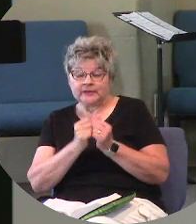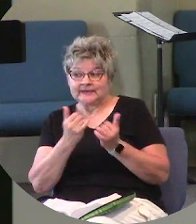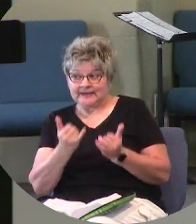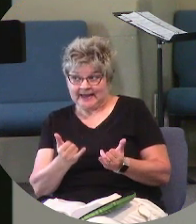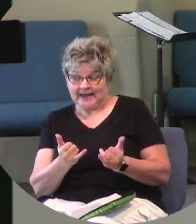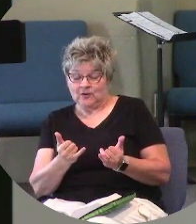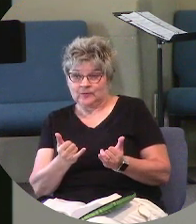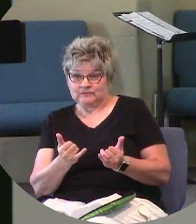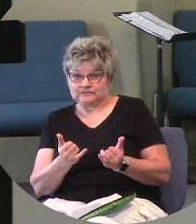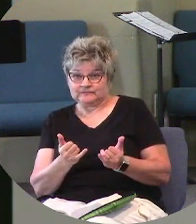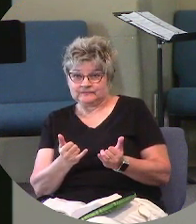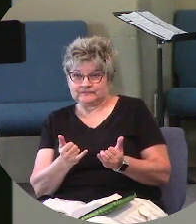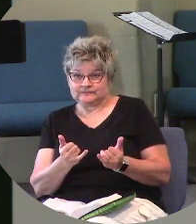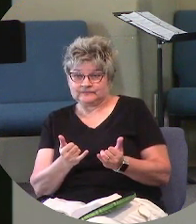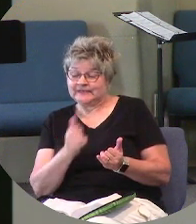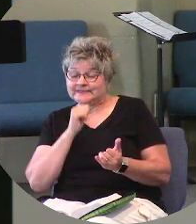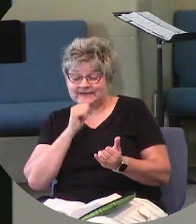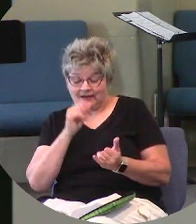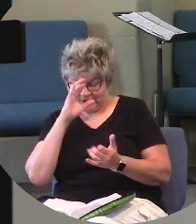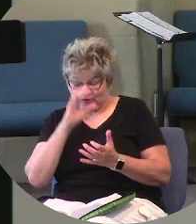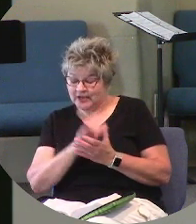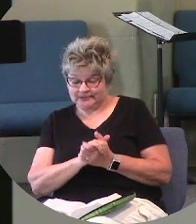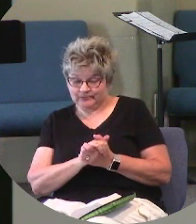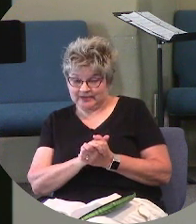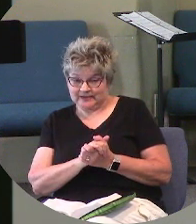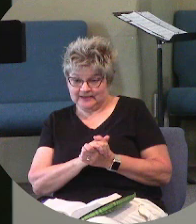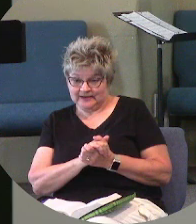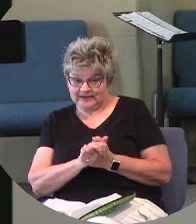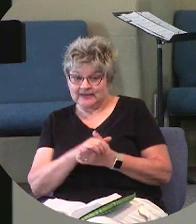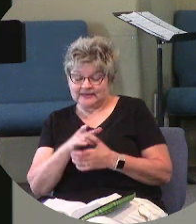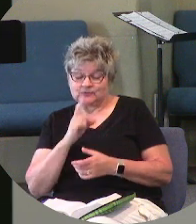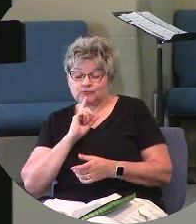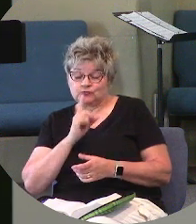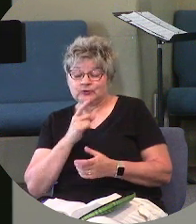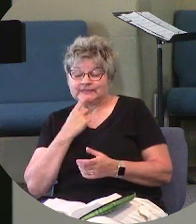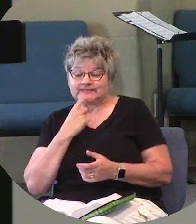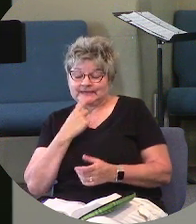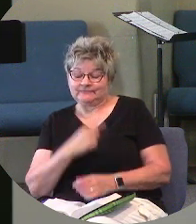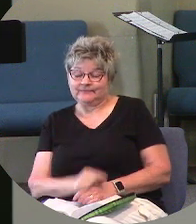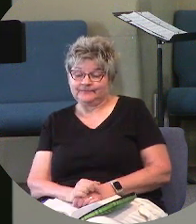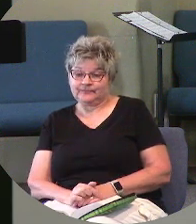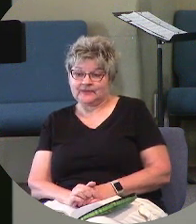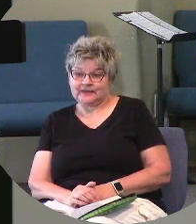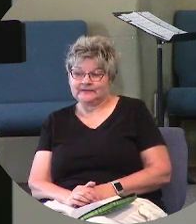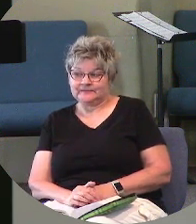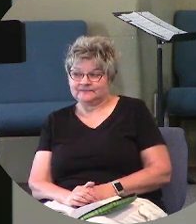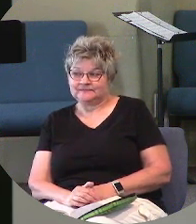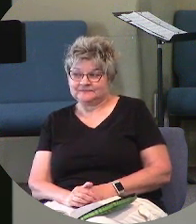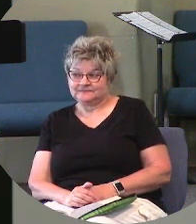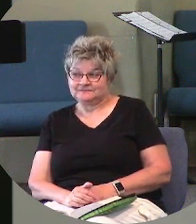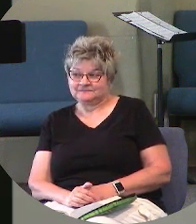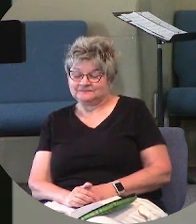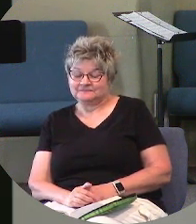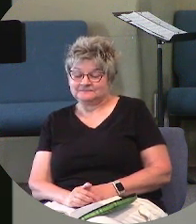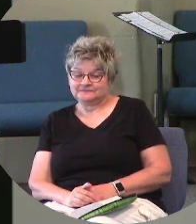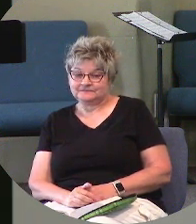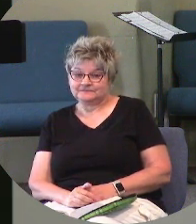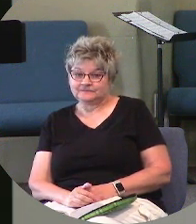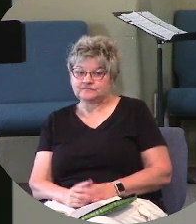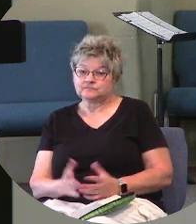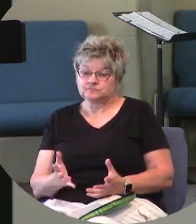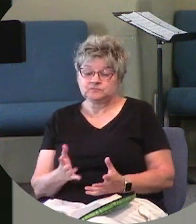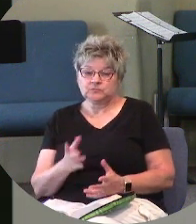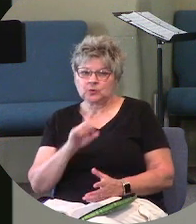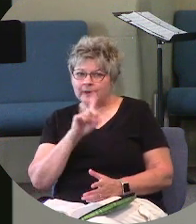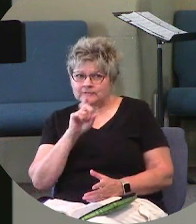who you now is not your husband, this you have truly said, or said truly. So he